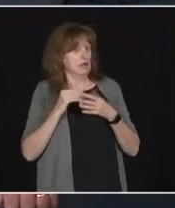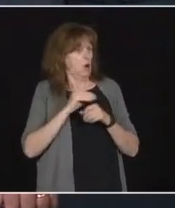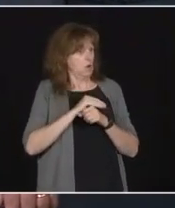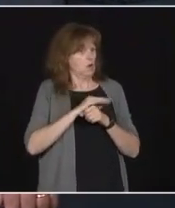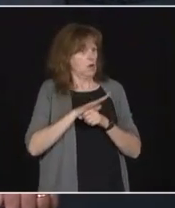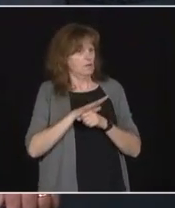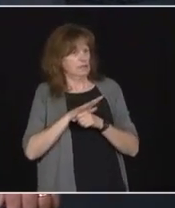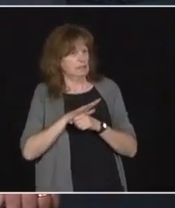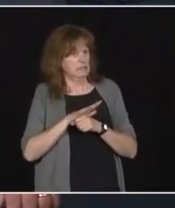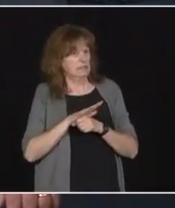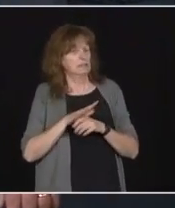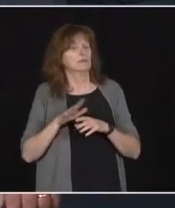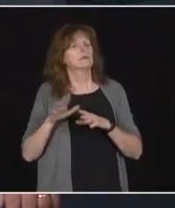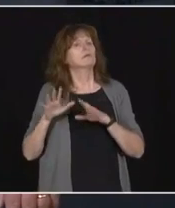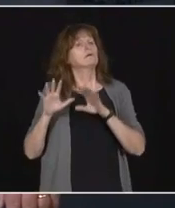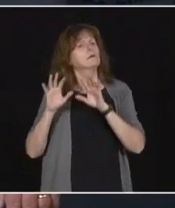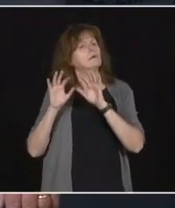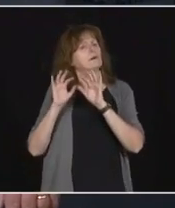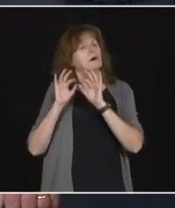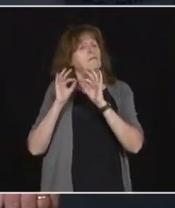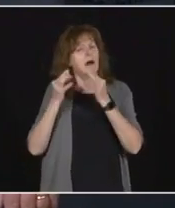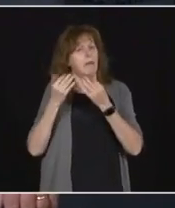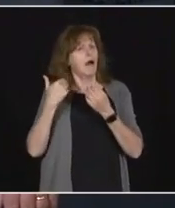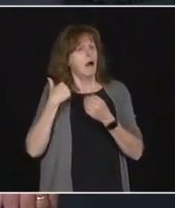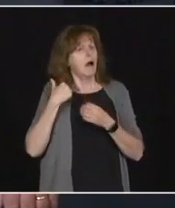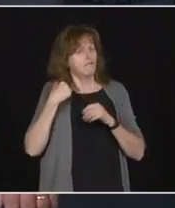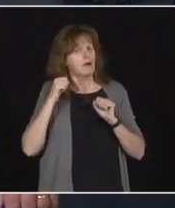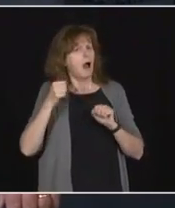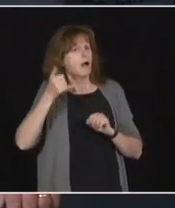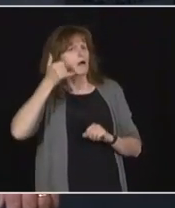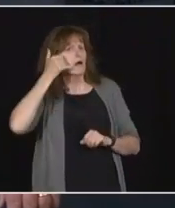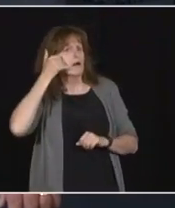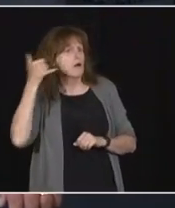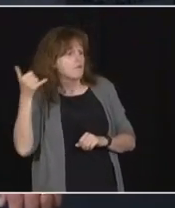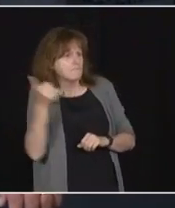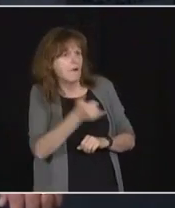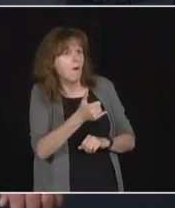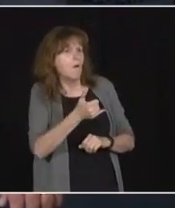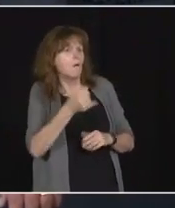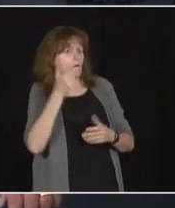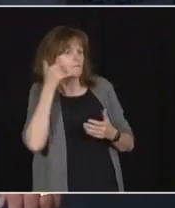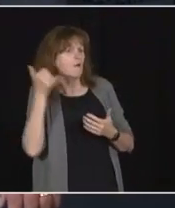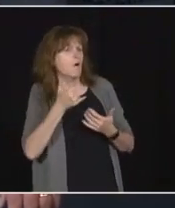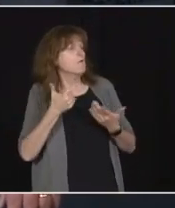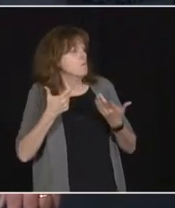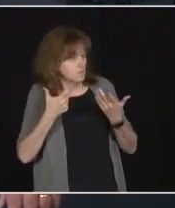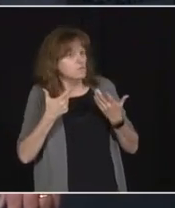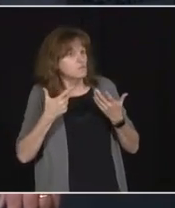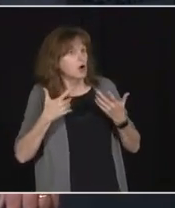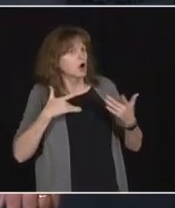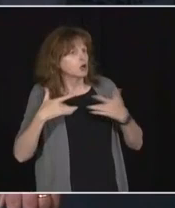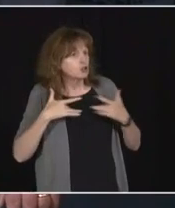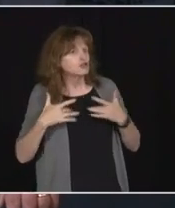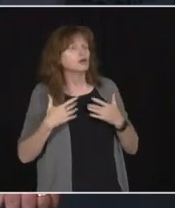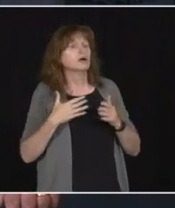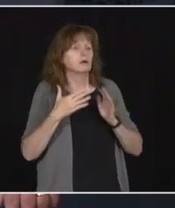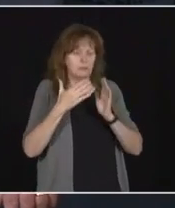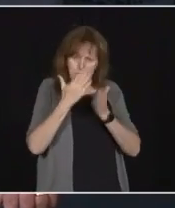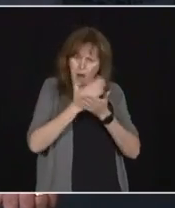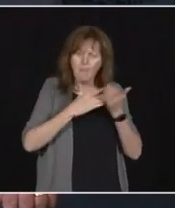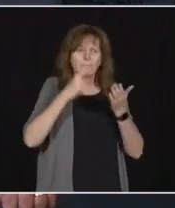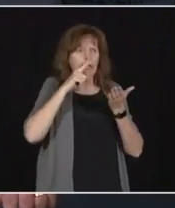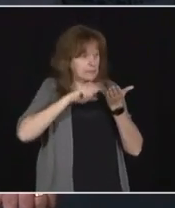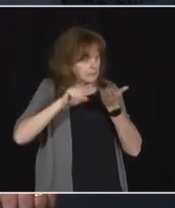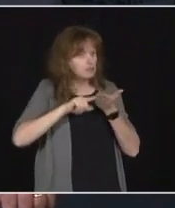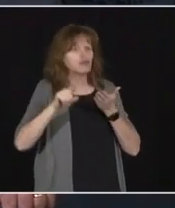communicate, for concerns to be raised. And some of our inspectors were deployed to that as we worked through the process by which we could get the inspectors